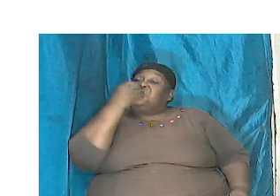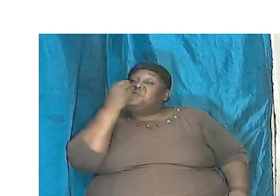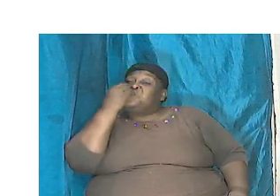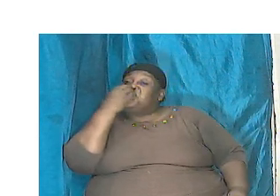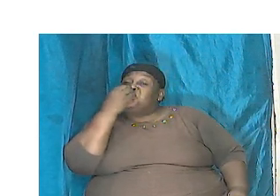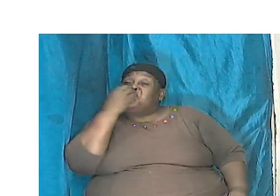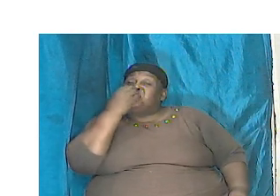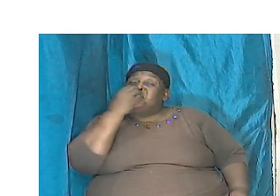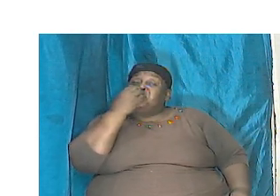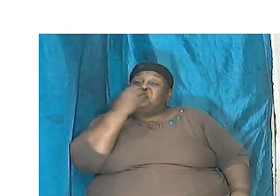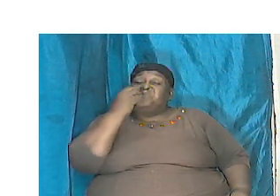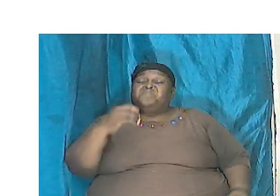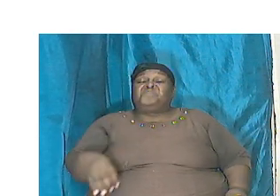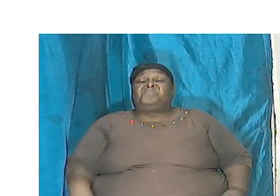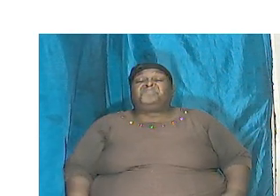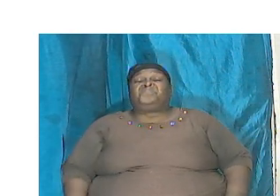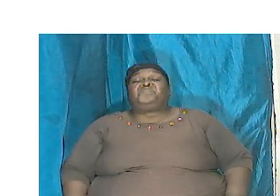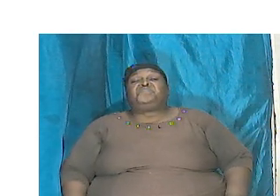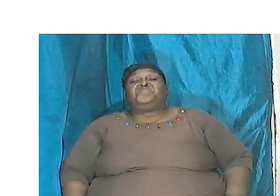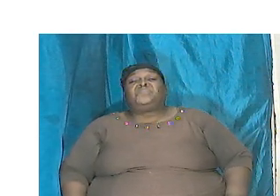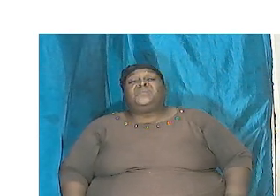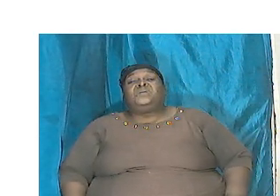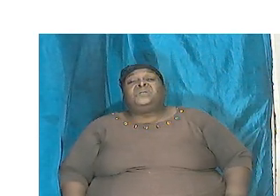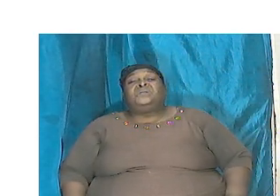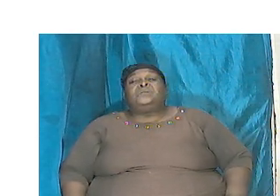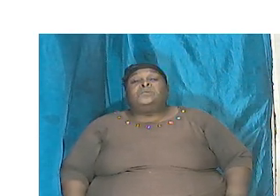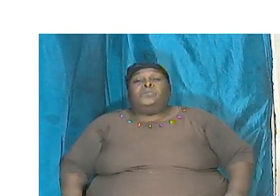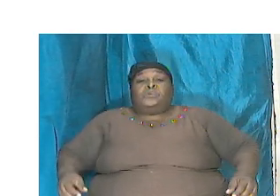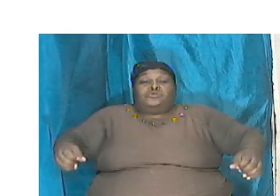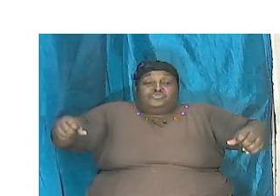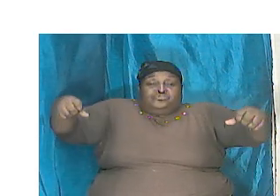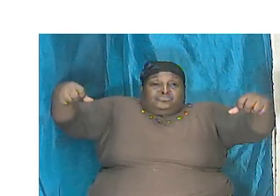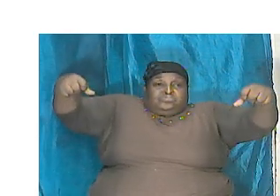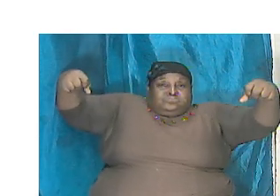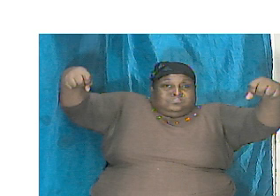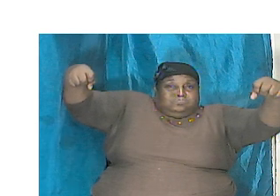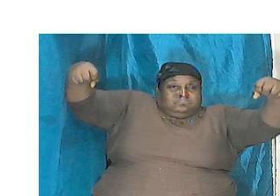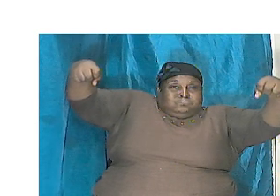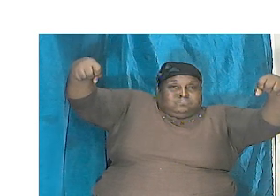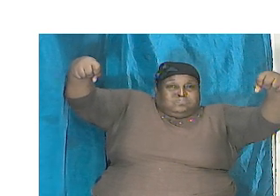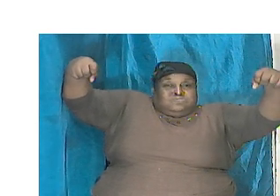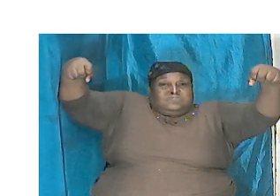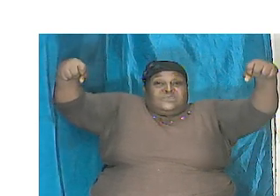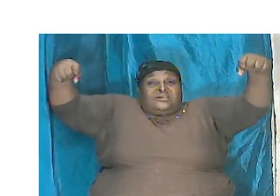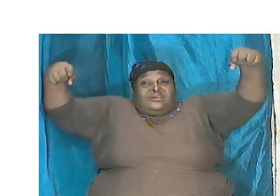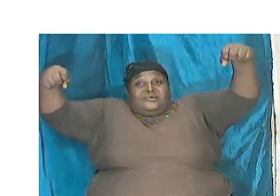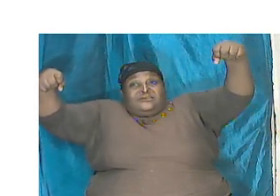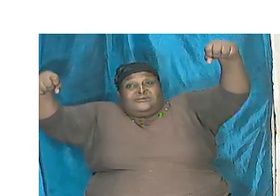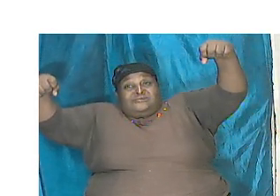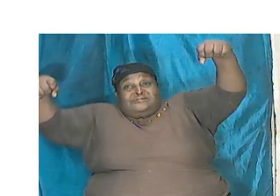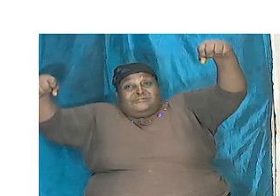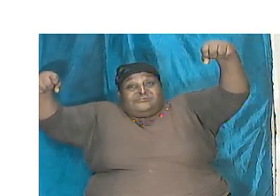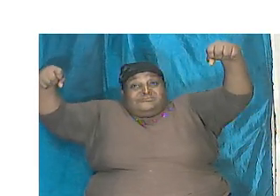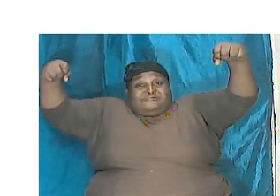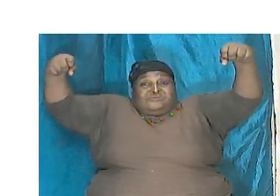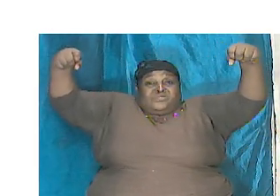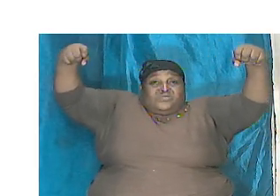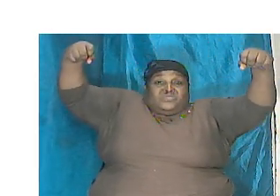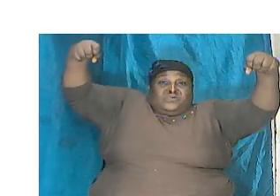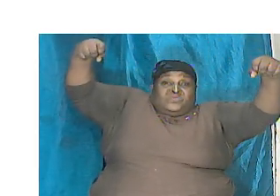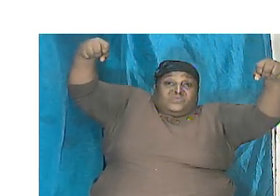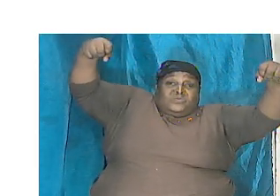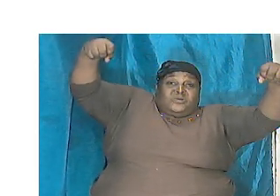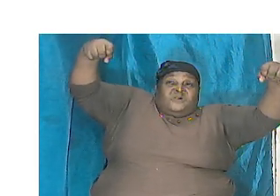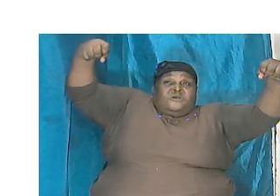one of those that King Kong represented or that represented King Kong you know those great baboon gorilla